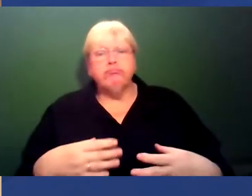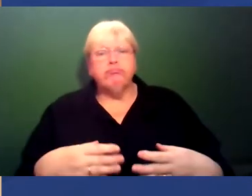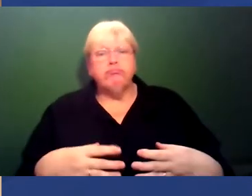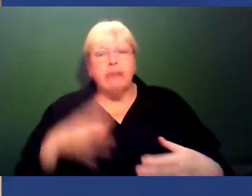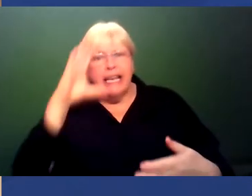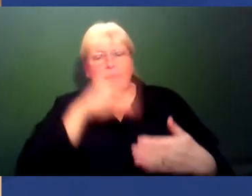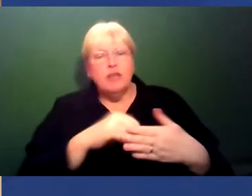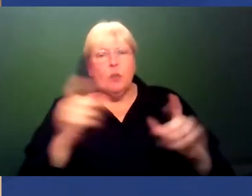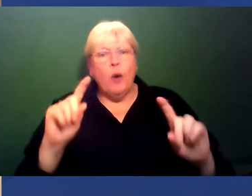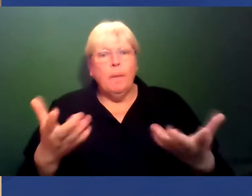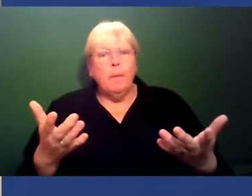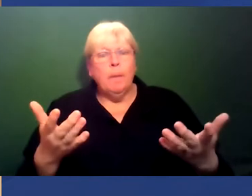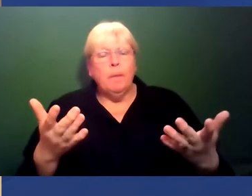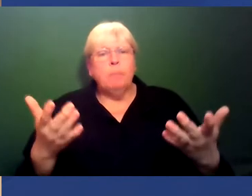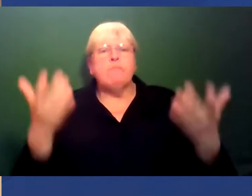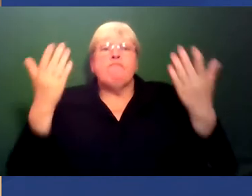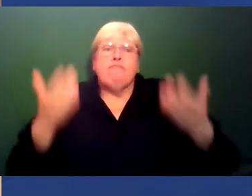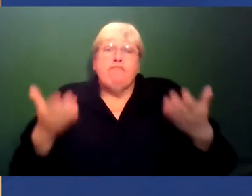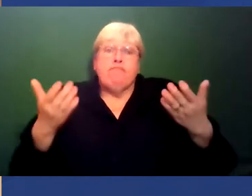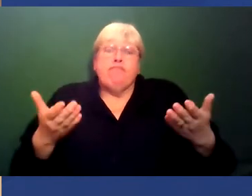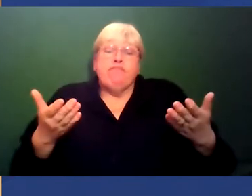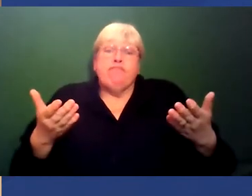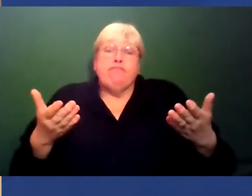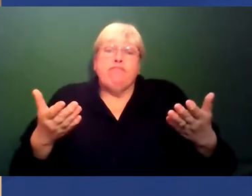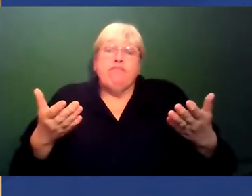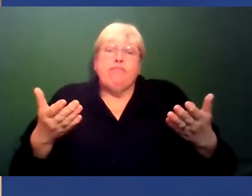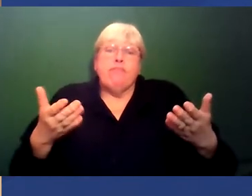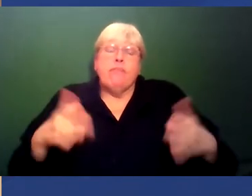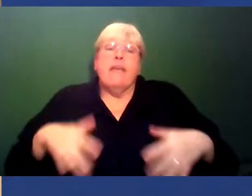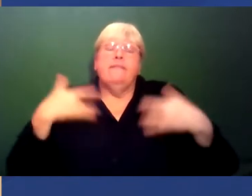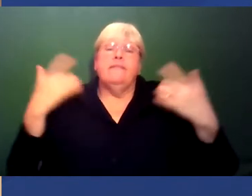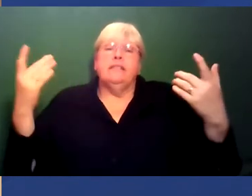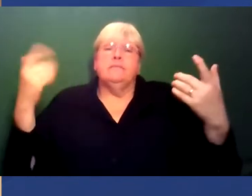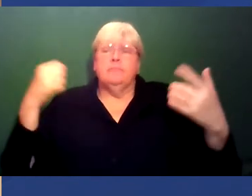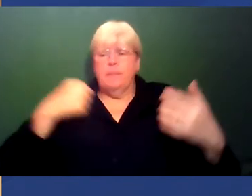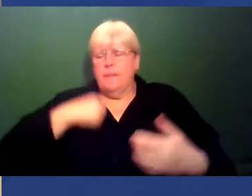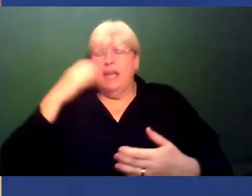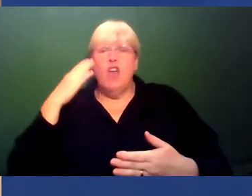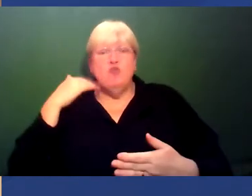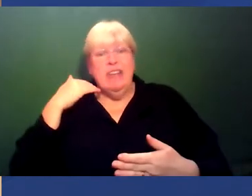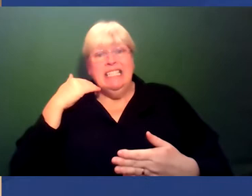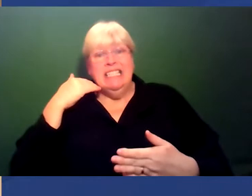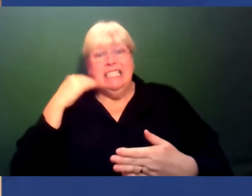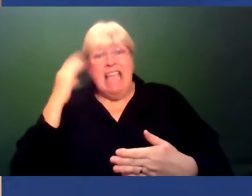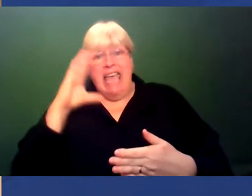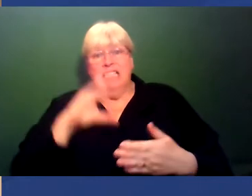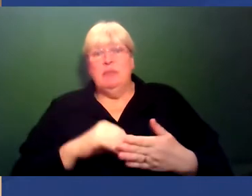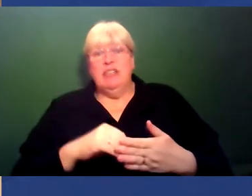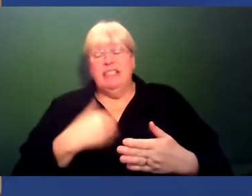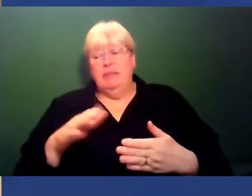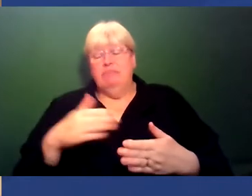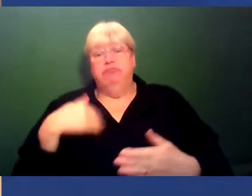And now, I think, like, weirdly enough, most of the racist experiences I've had have been more recently in my life, where you